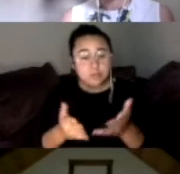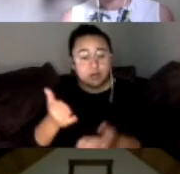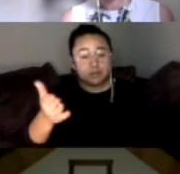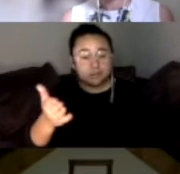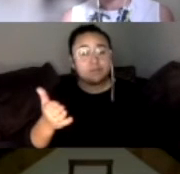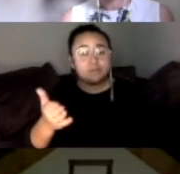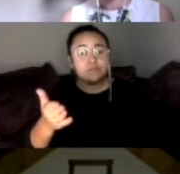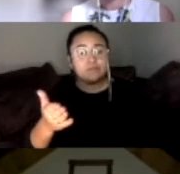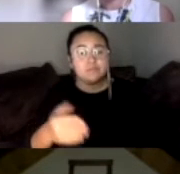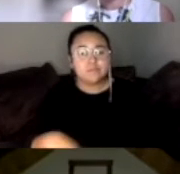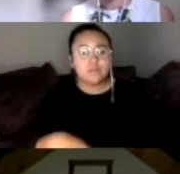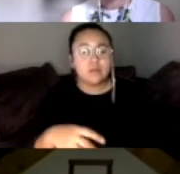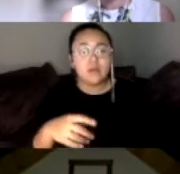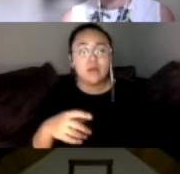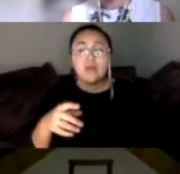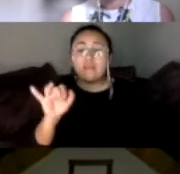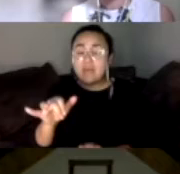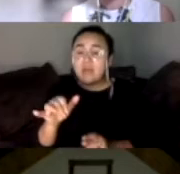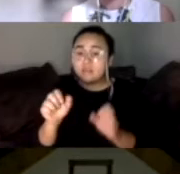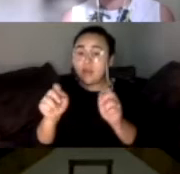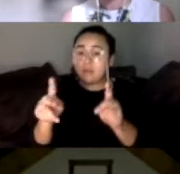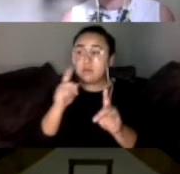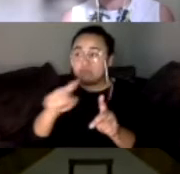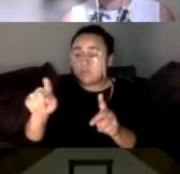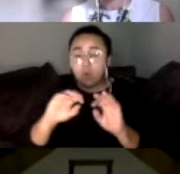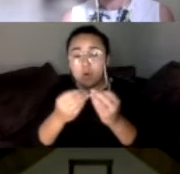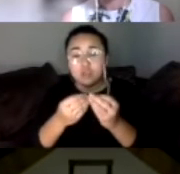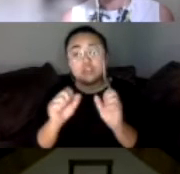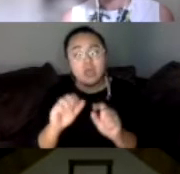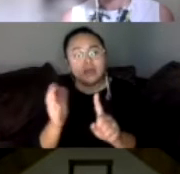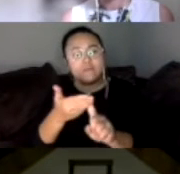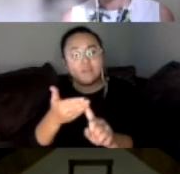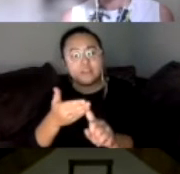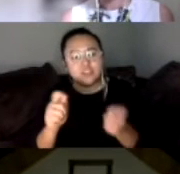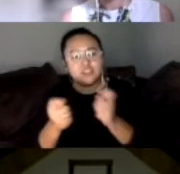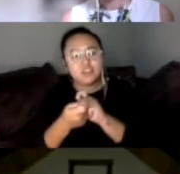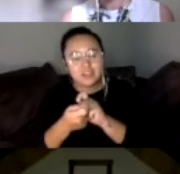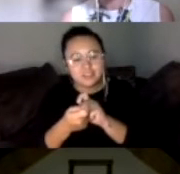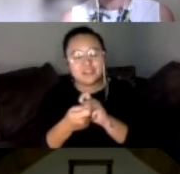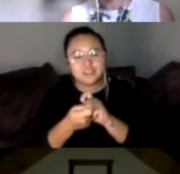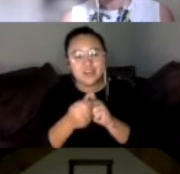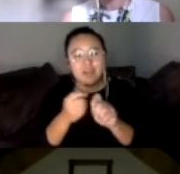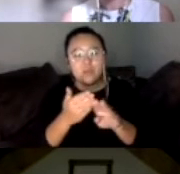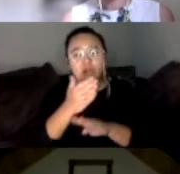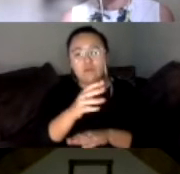organizations like yourselves have an opportunity to bring about the change and push that over 50%.